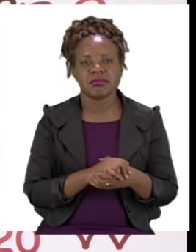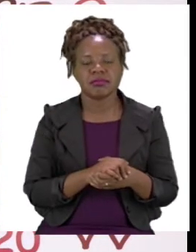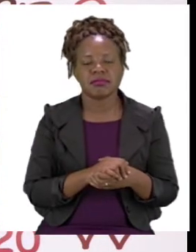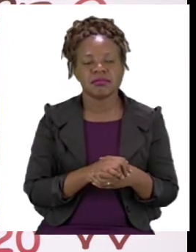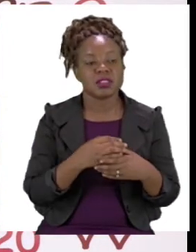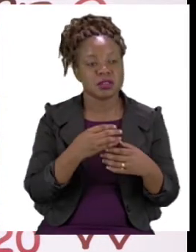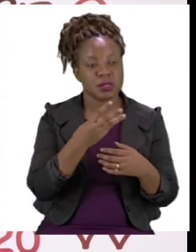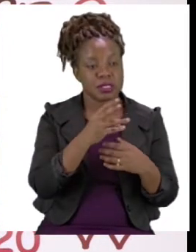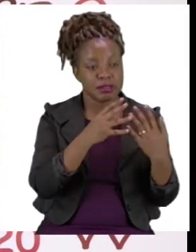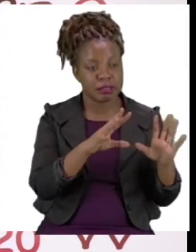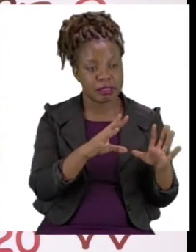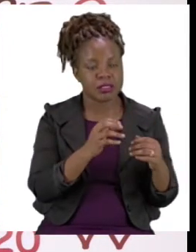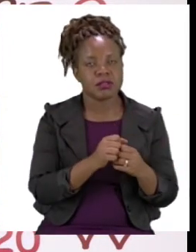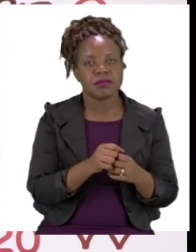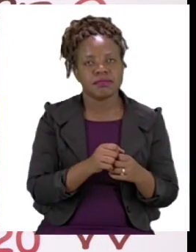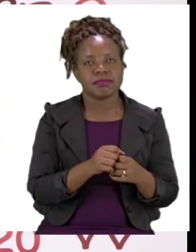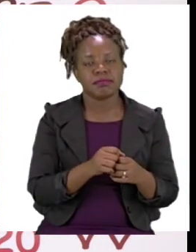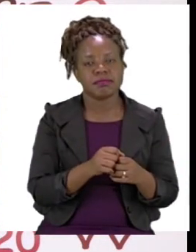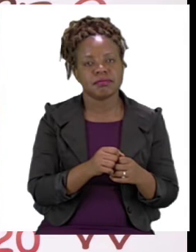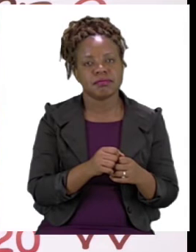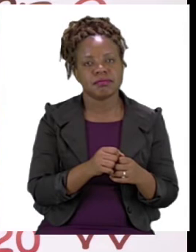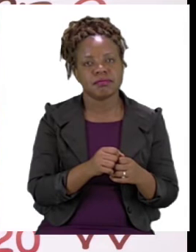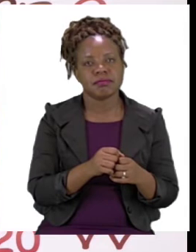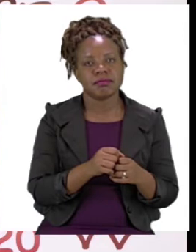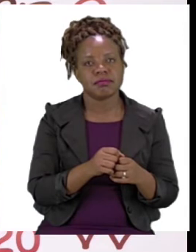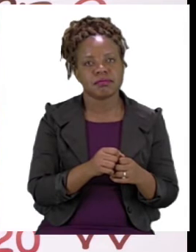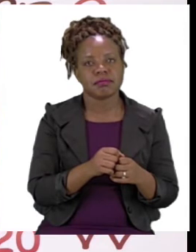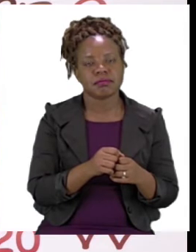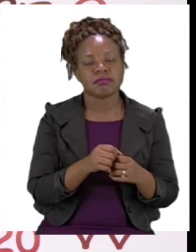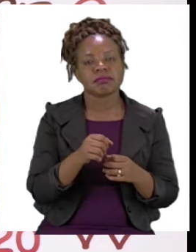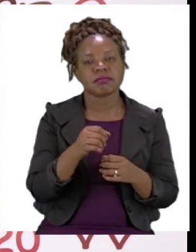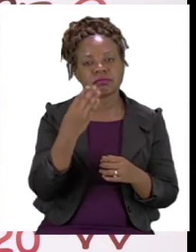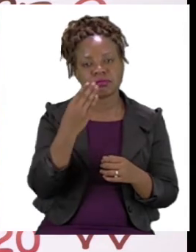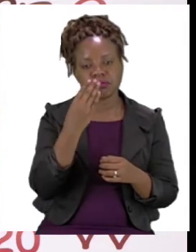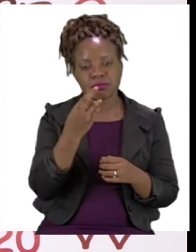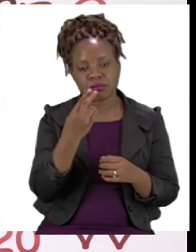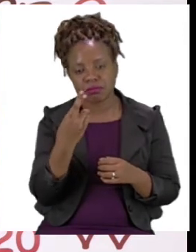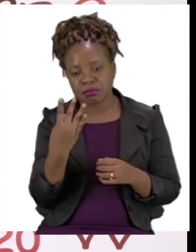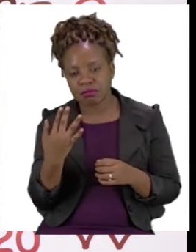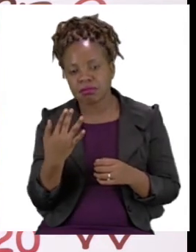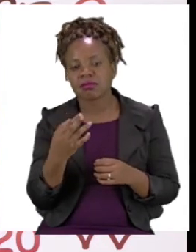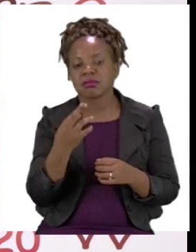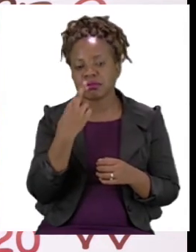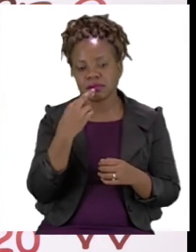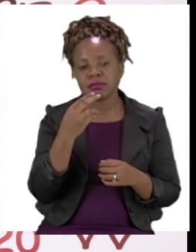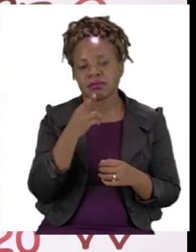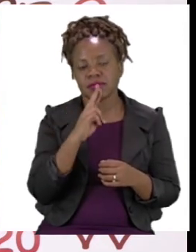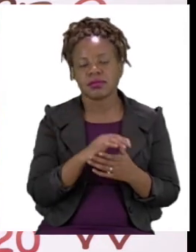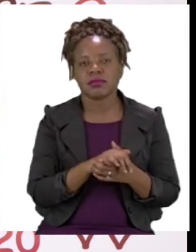our 3 counters and the one that we land on the red is our answer. So let us continue from 6.